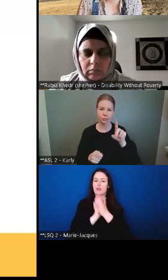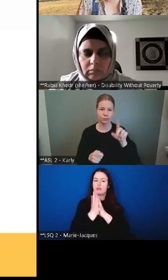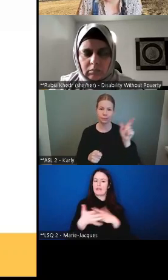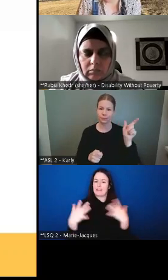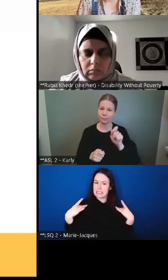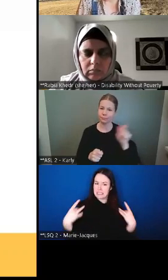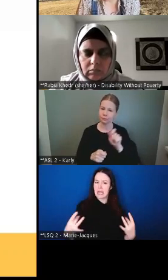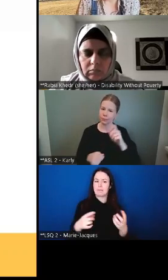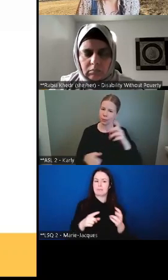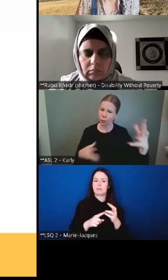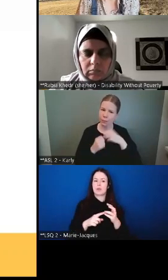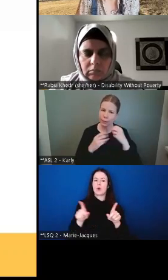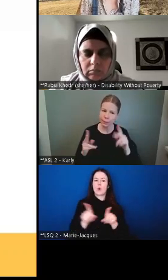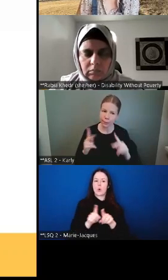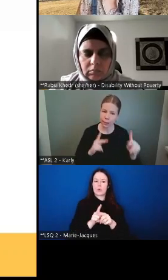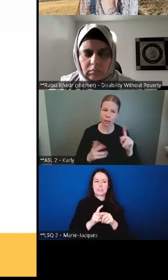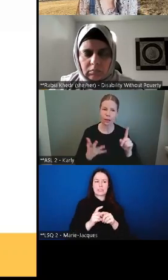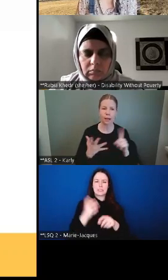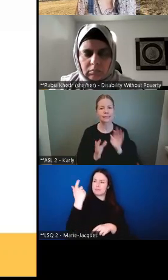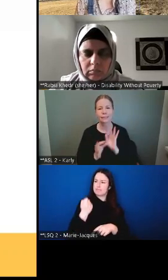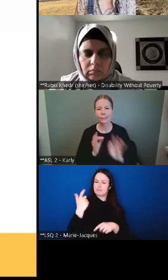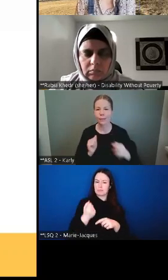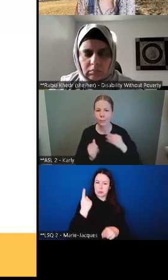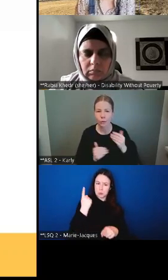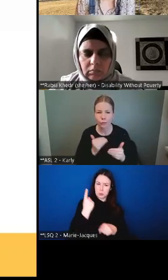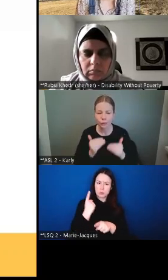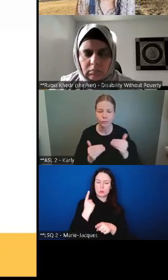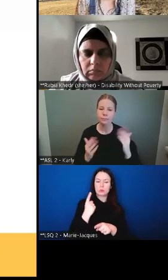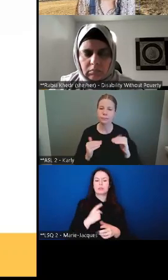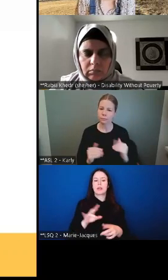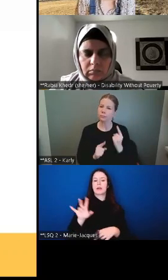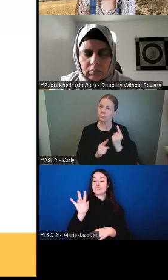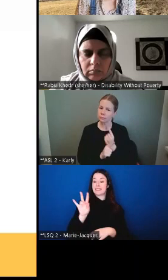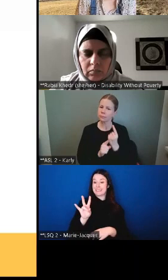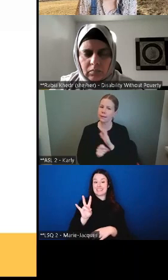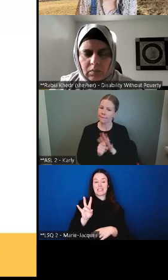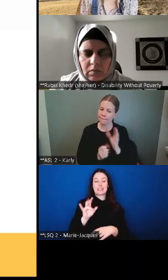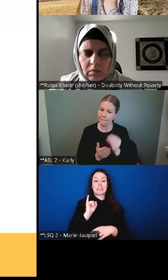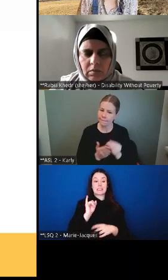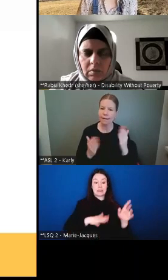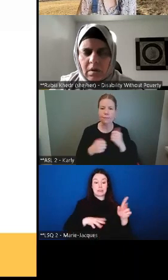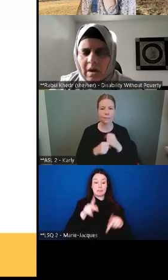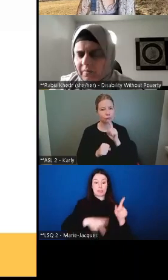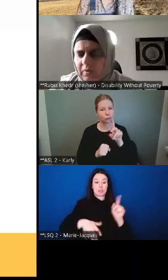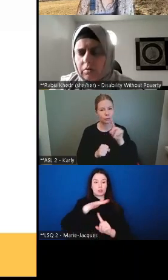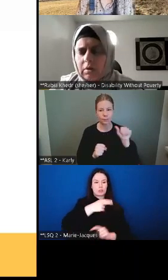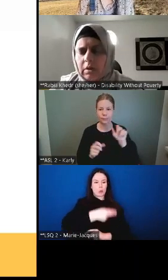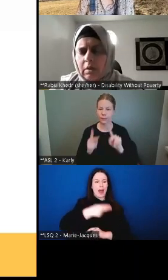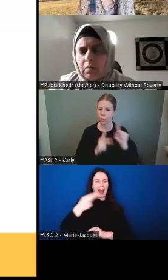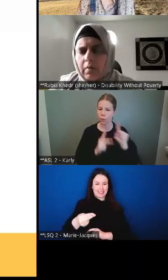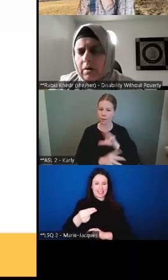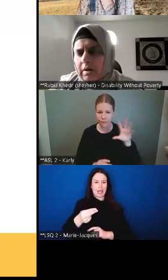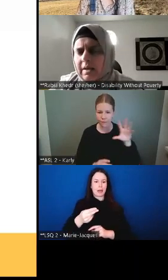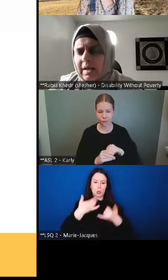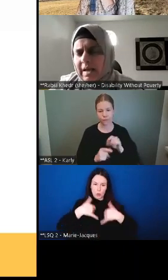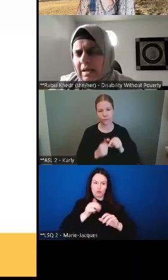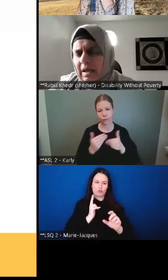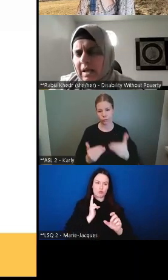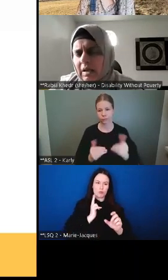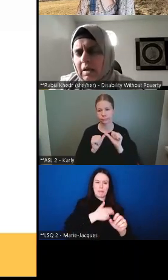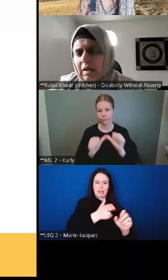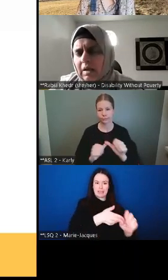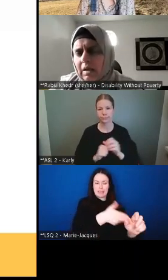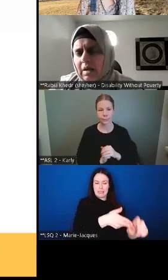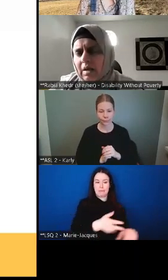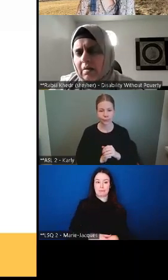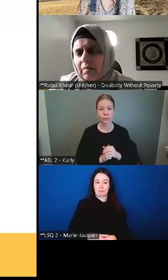disabilities involved. So should we move on to the first one, Rabia? Urgency. Absolutely. Well, again,